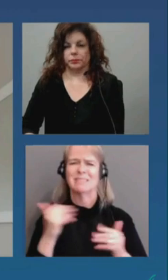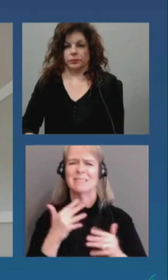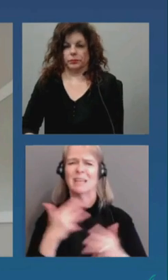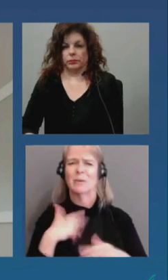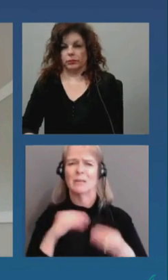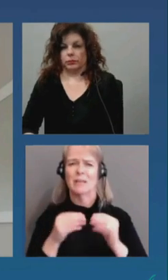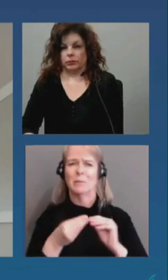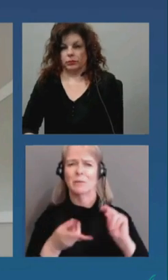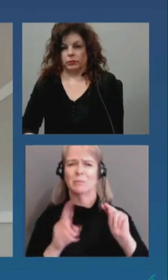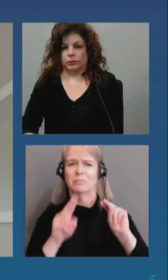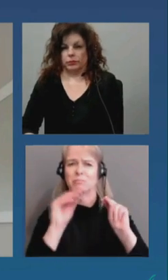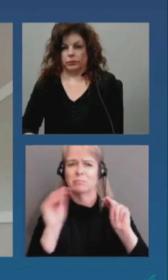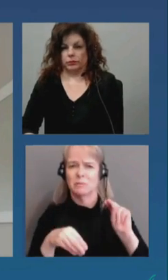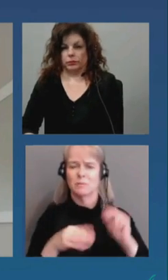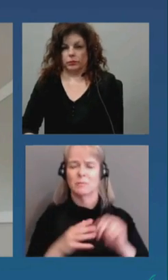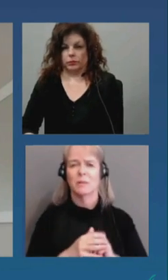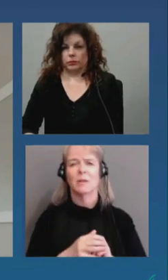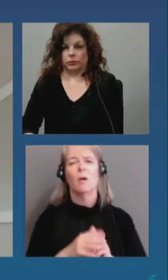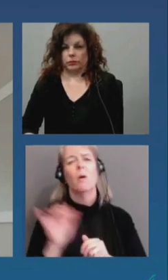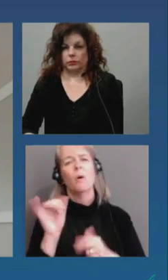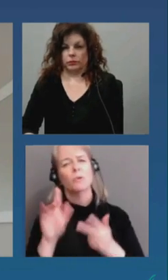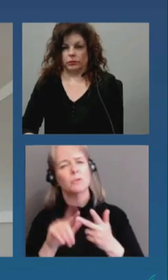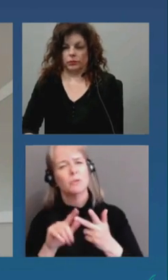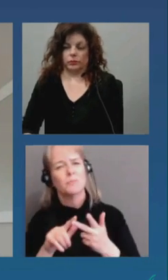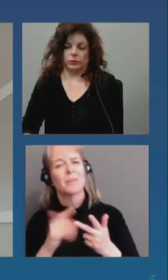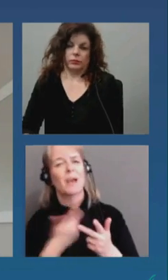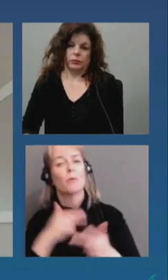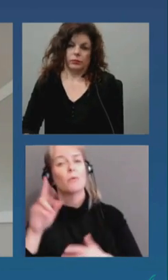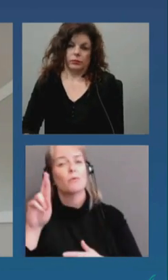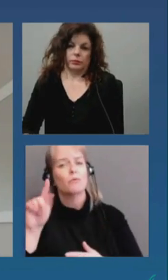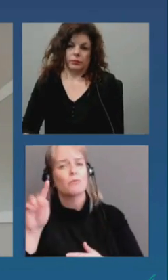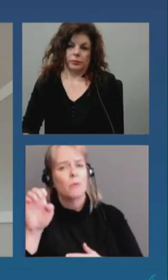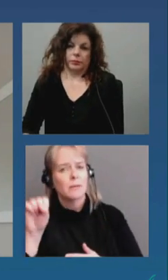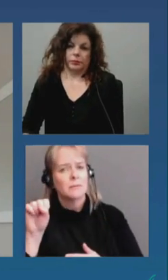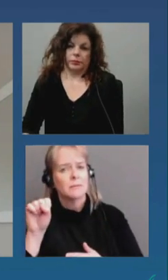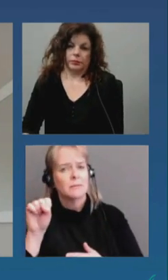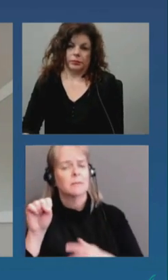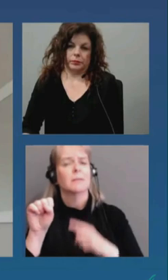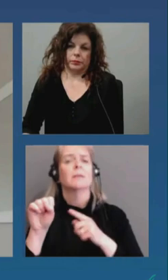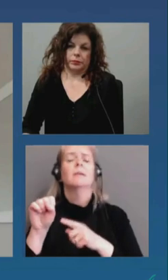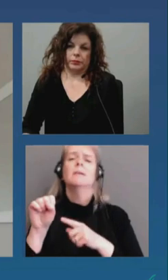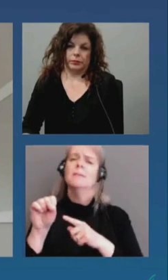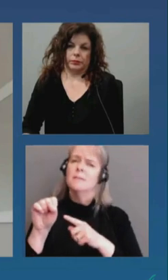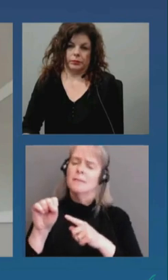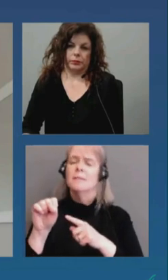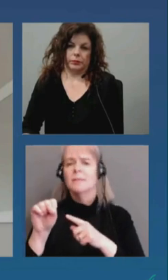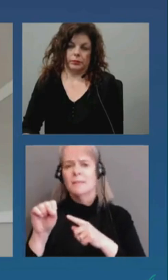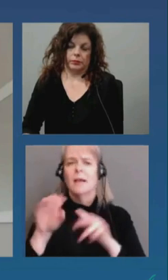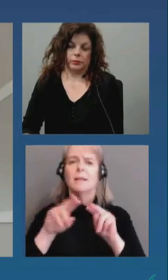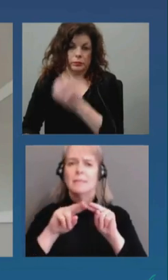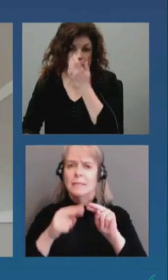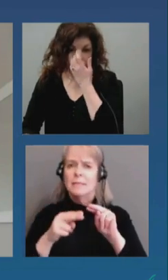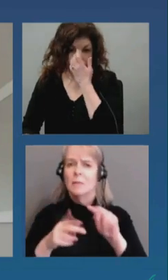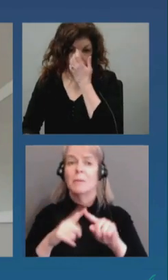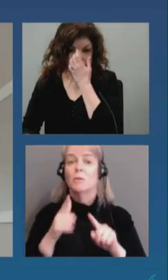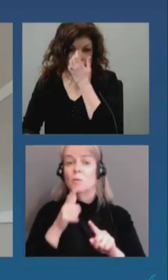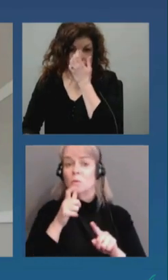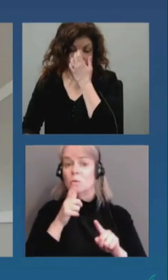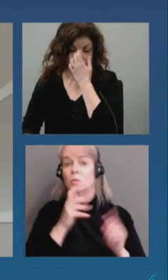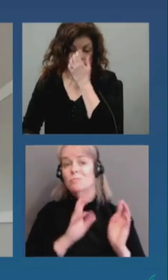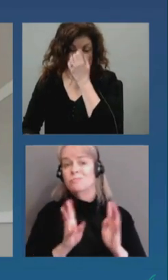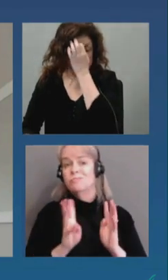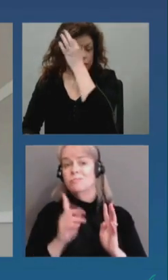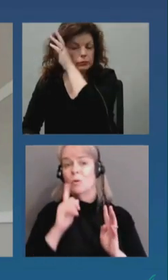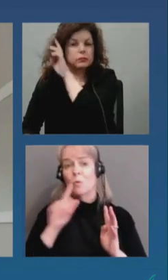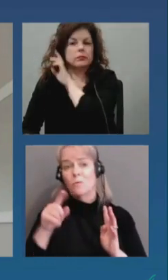people being tested so our rates are coming slightly down but the number of people going to be tested is also